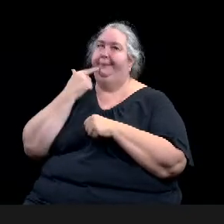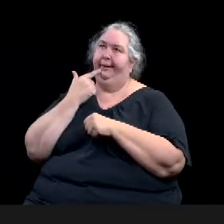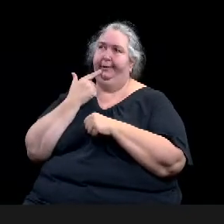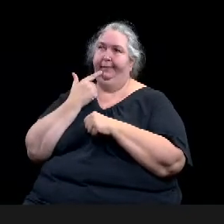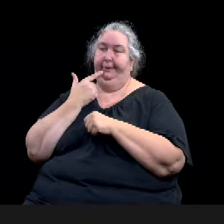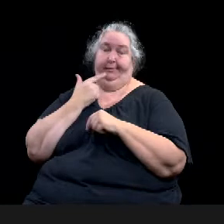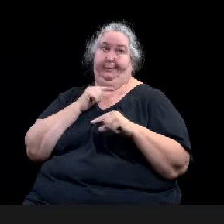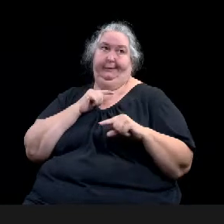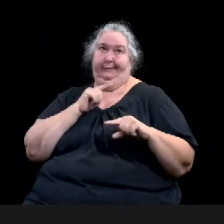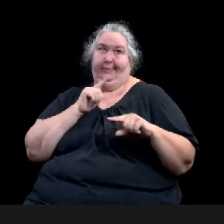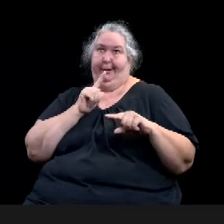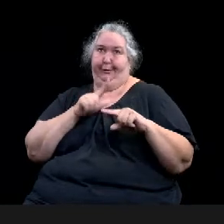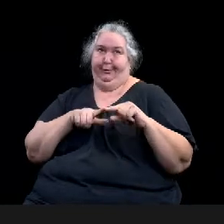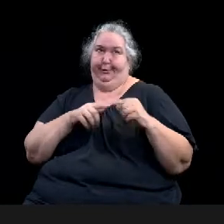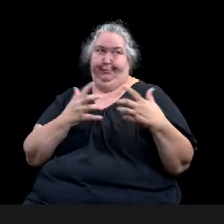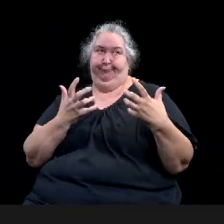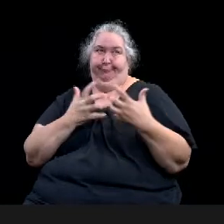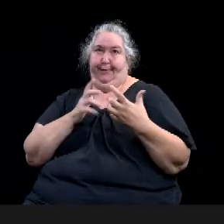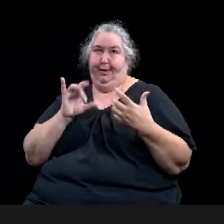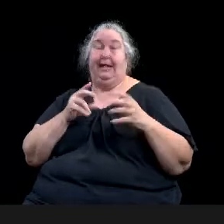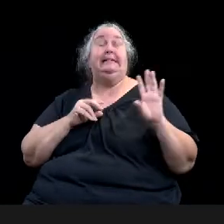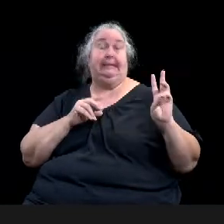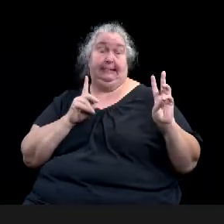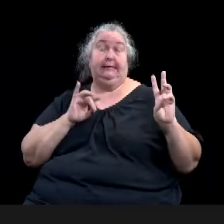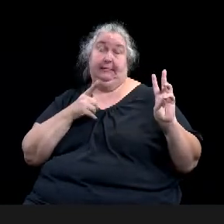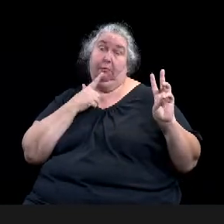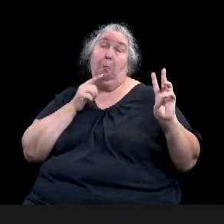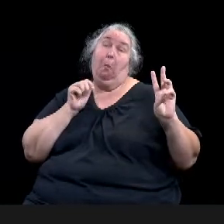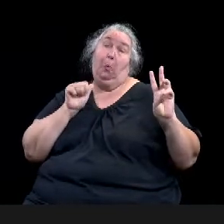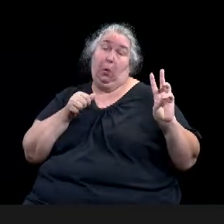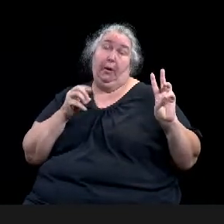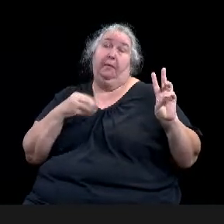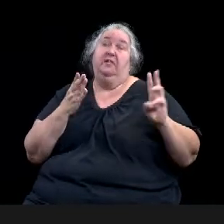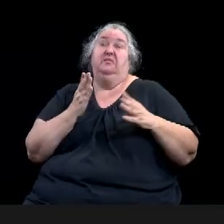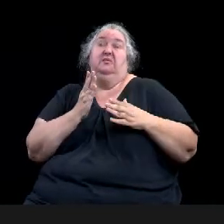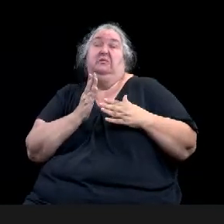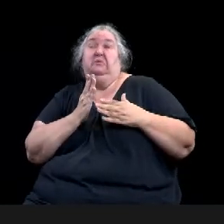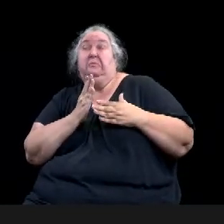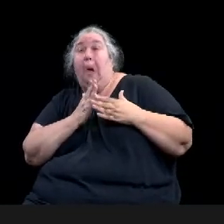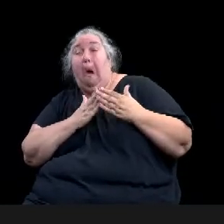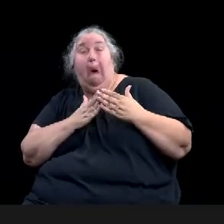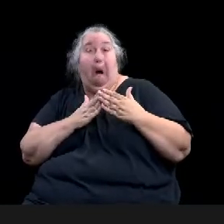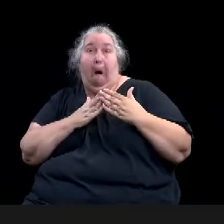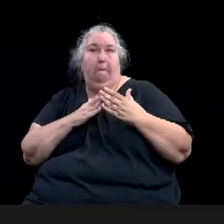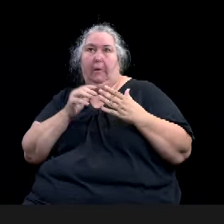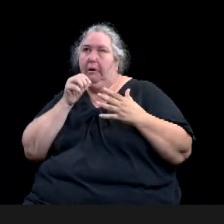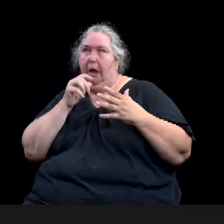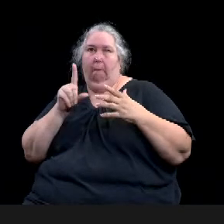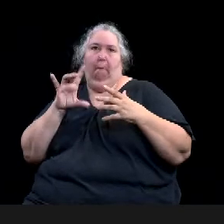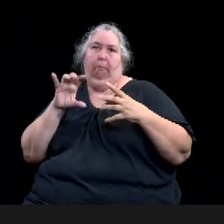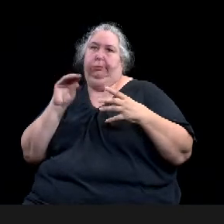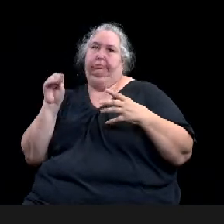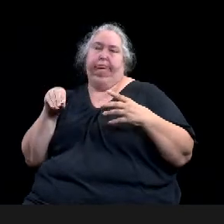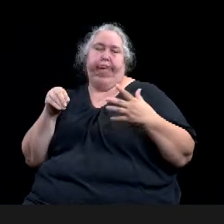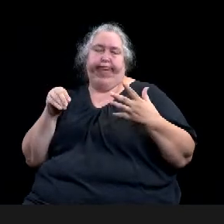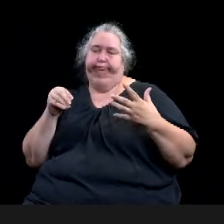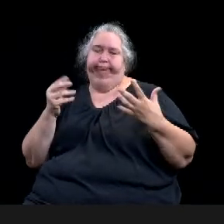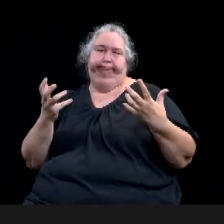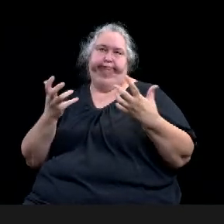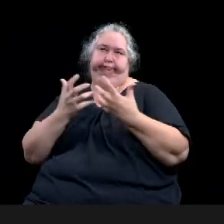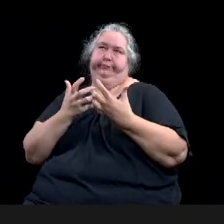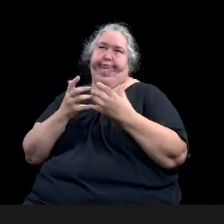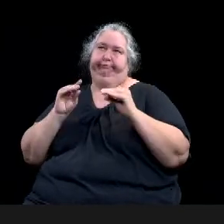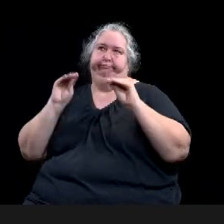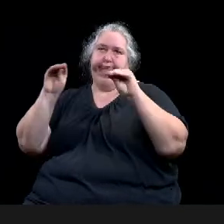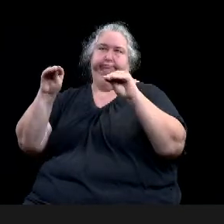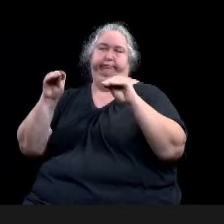Um, but of all those six, none could do it entirely with cash. It would have to be some combination of cash and donations